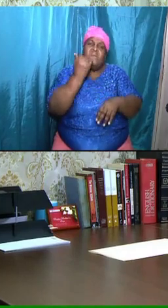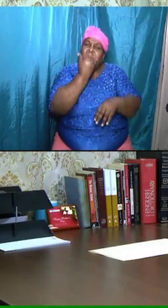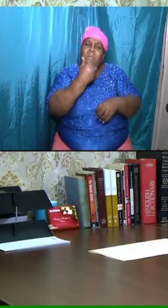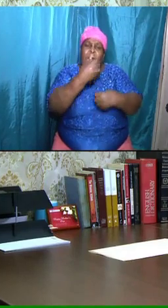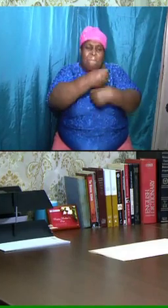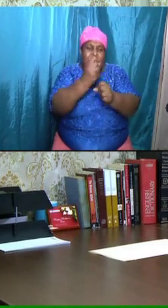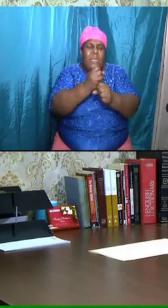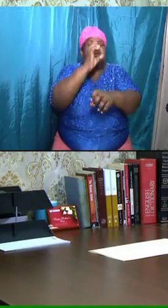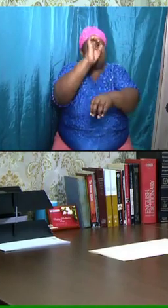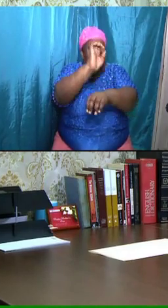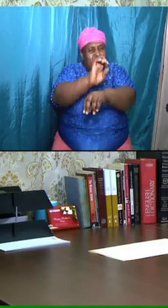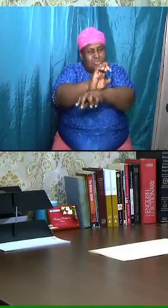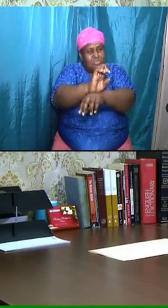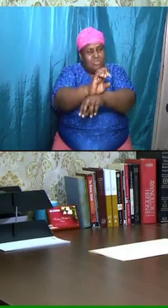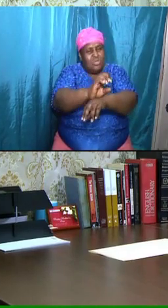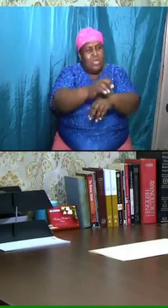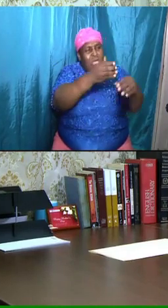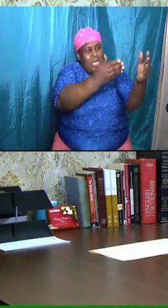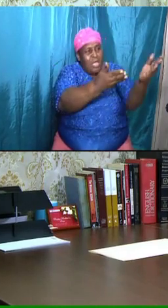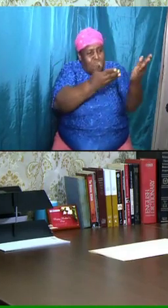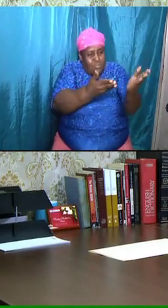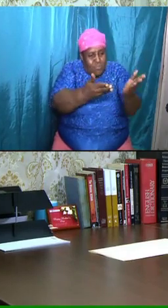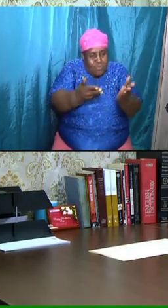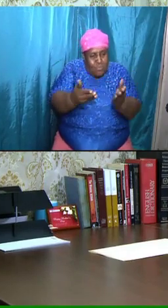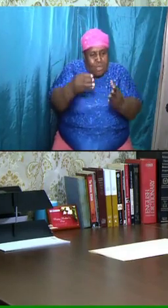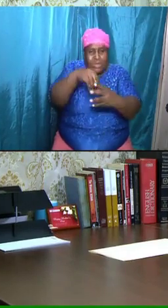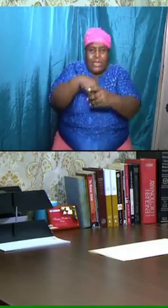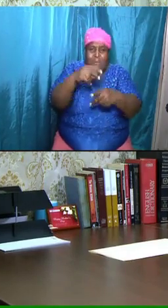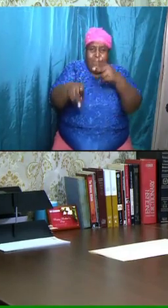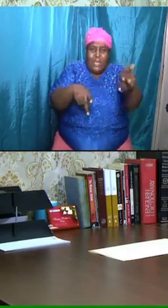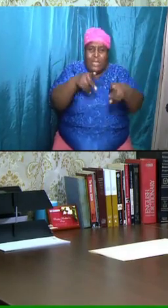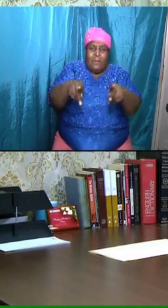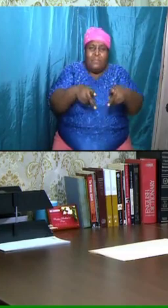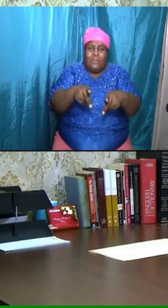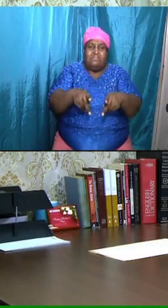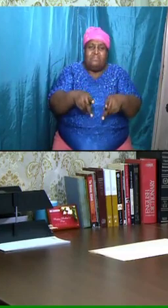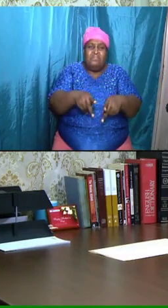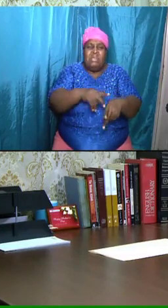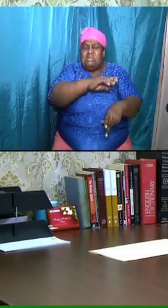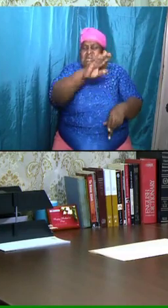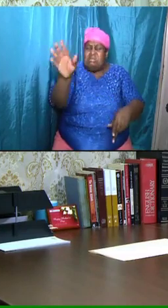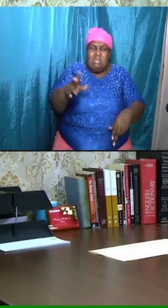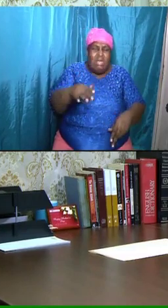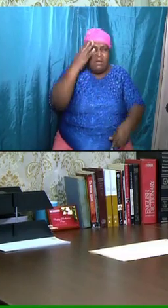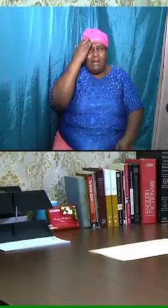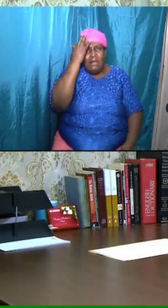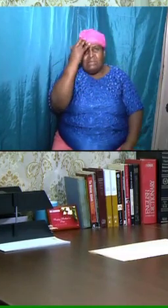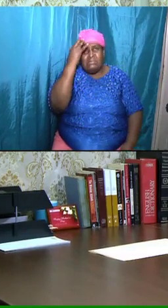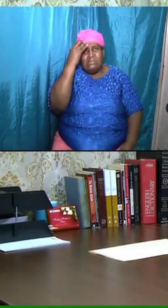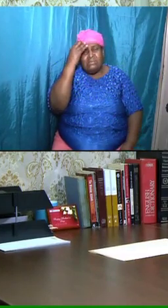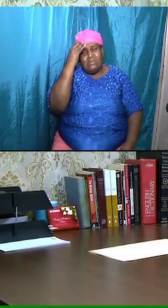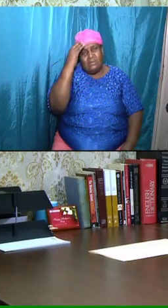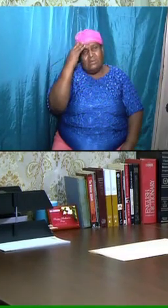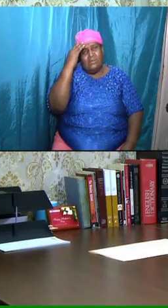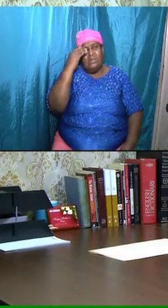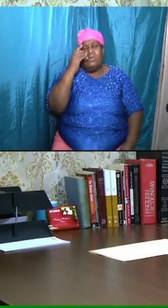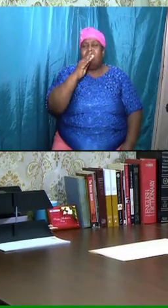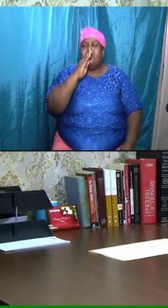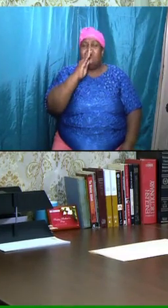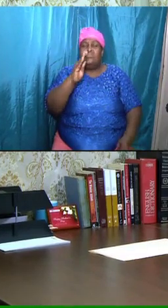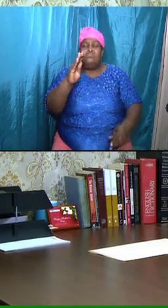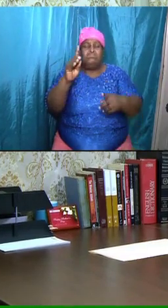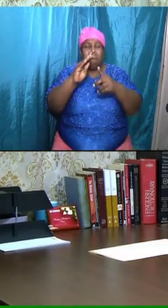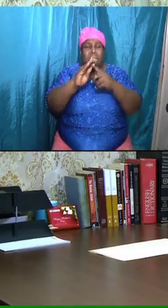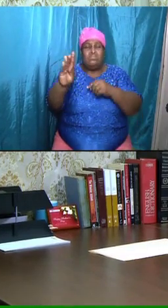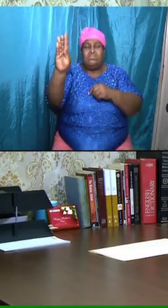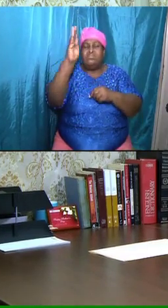and brought in people that were never considered could have been called and